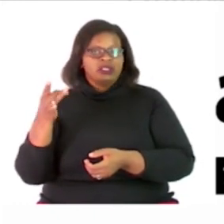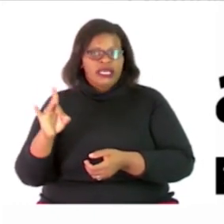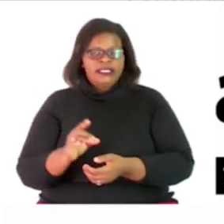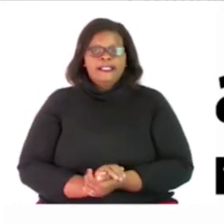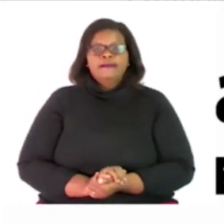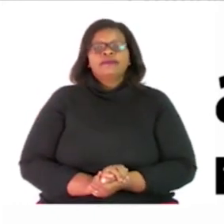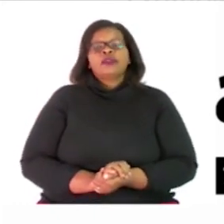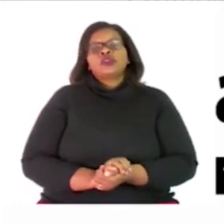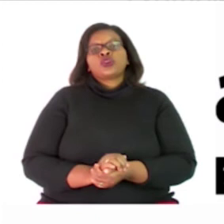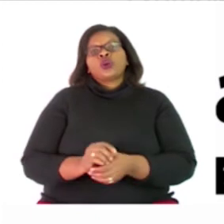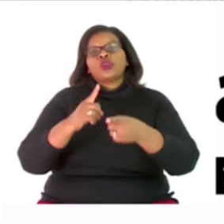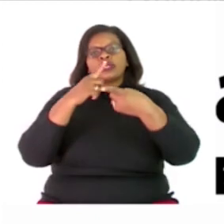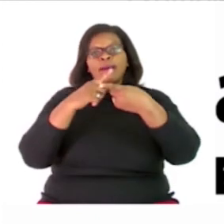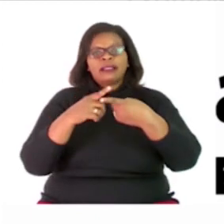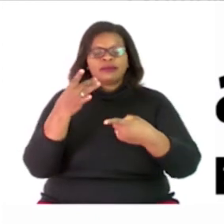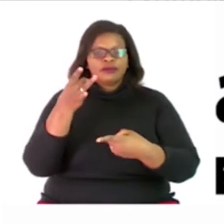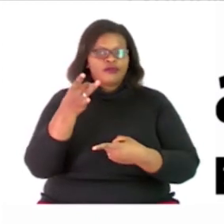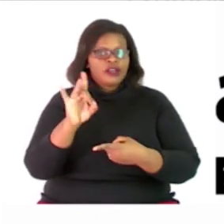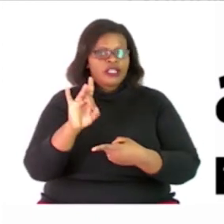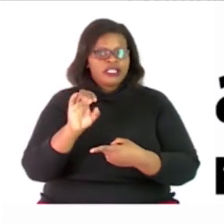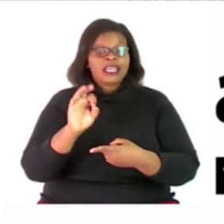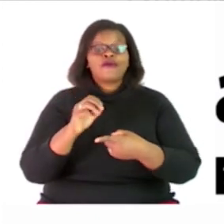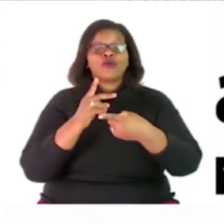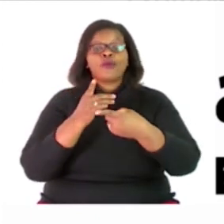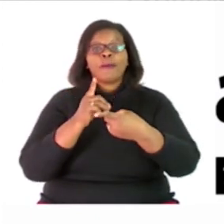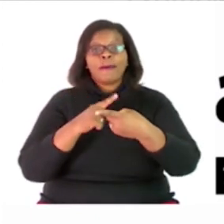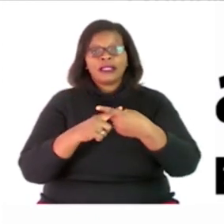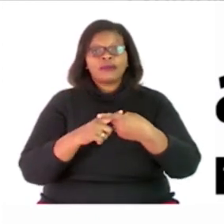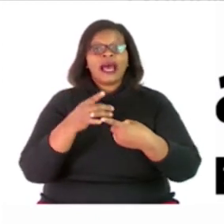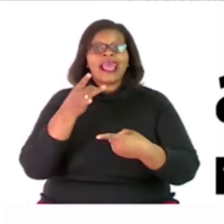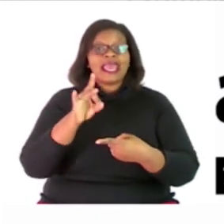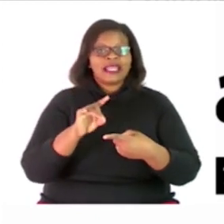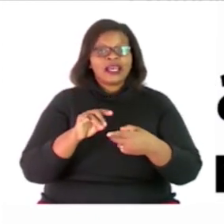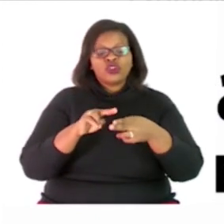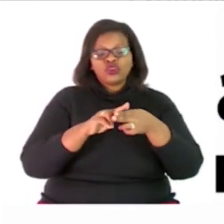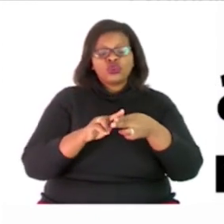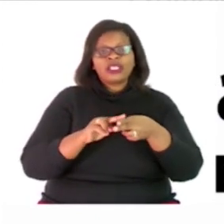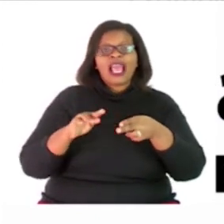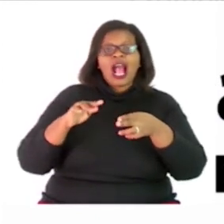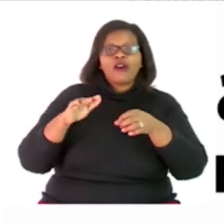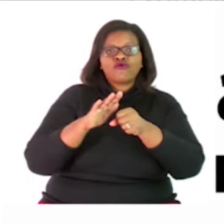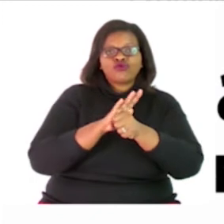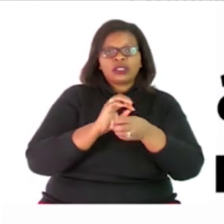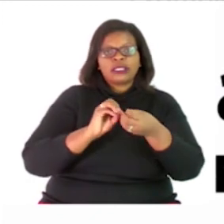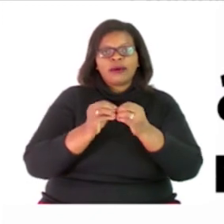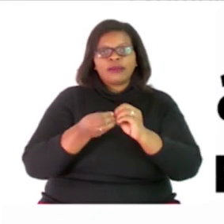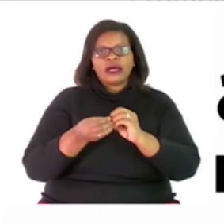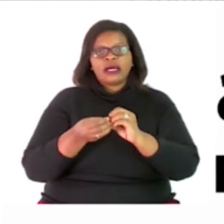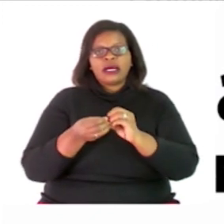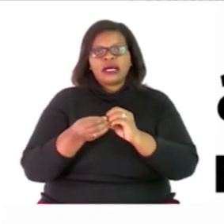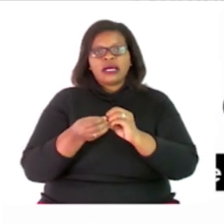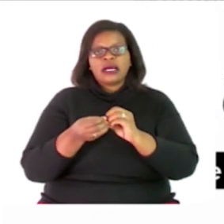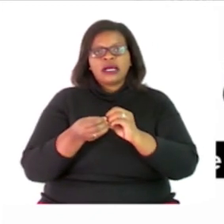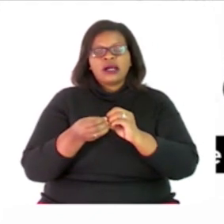multiples of 8 so if we multiply 8 with another whole number we will